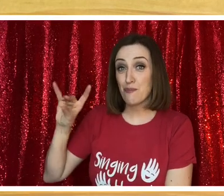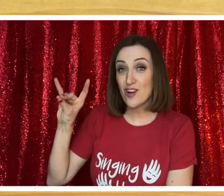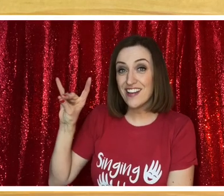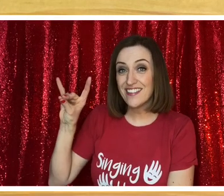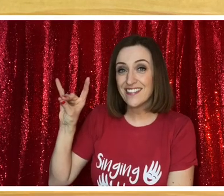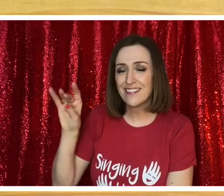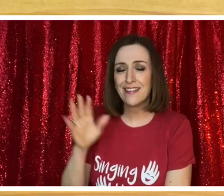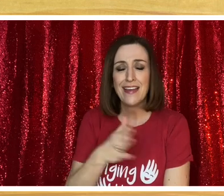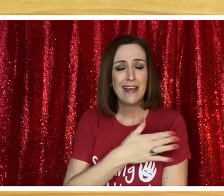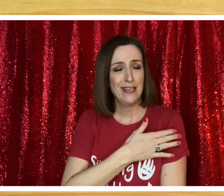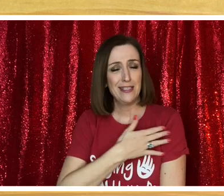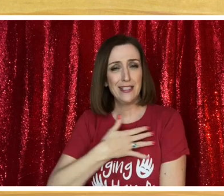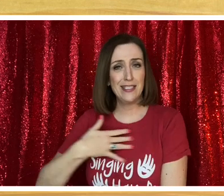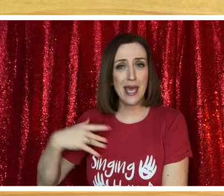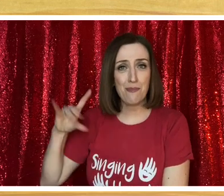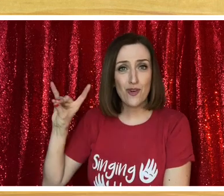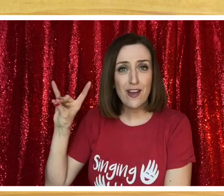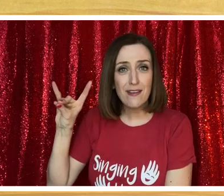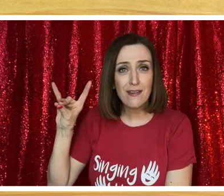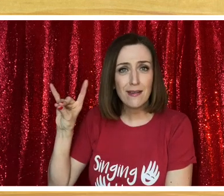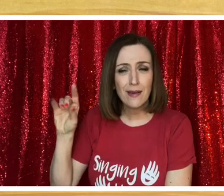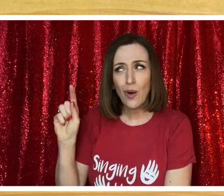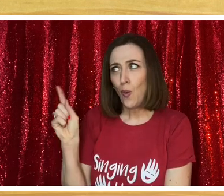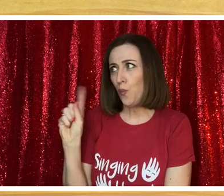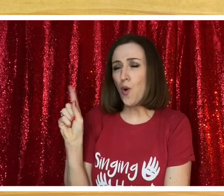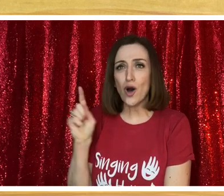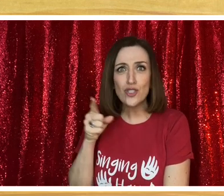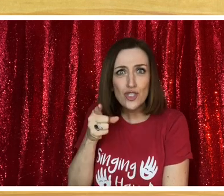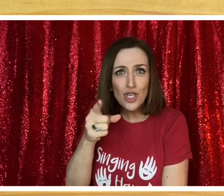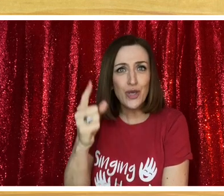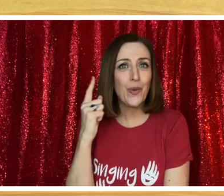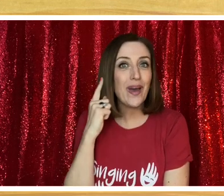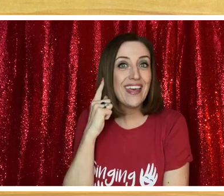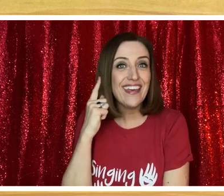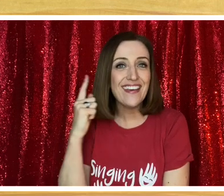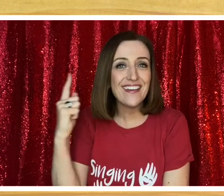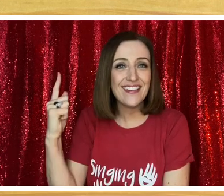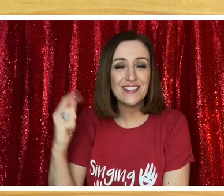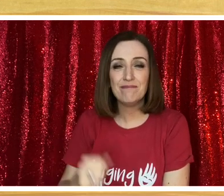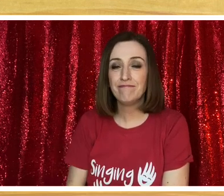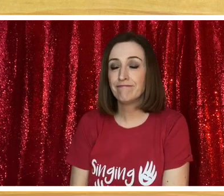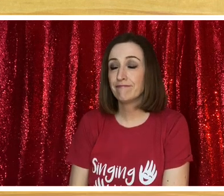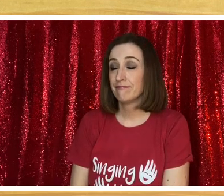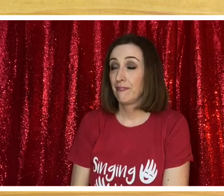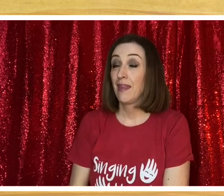Zebra, zebra, what do you hear?